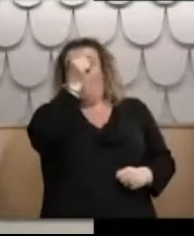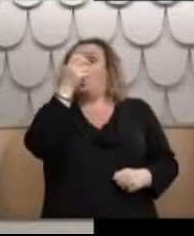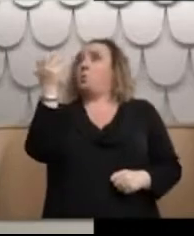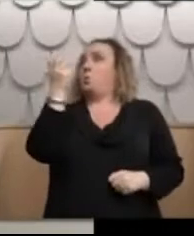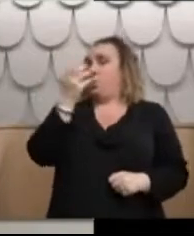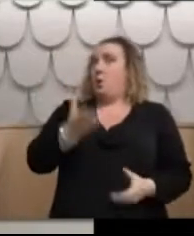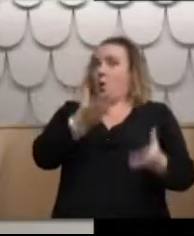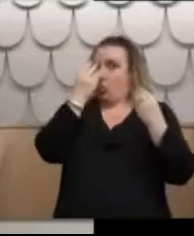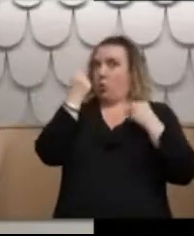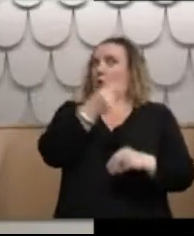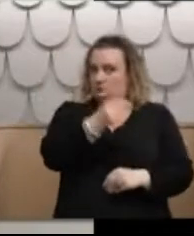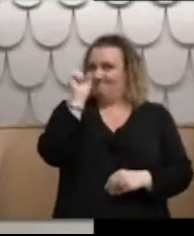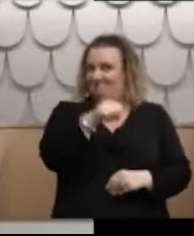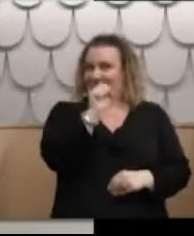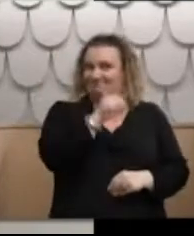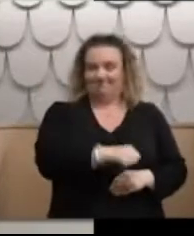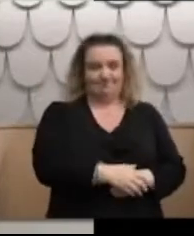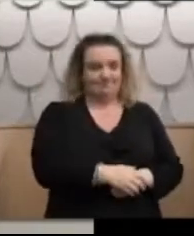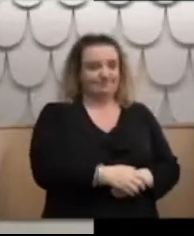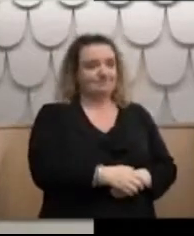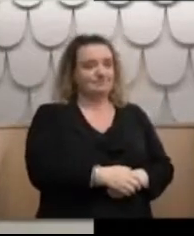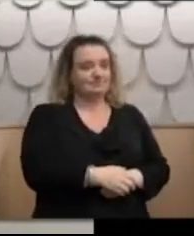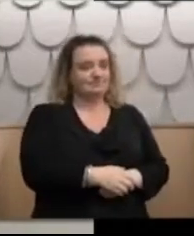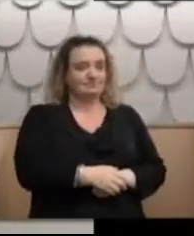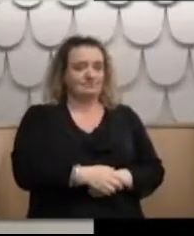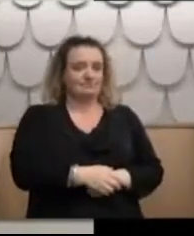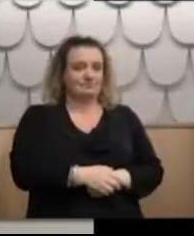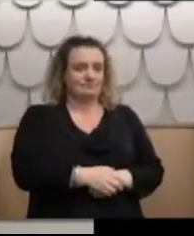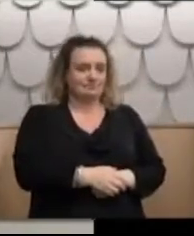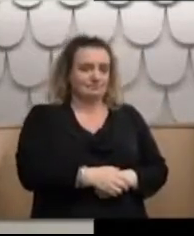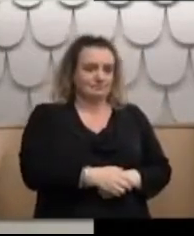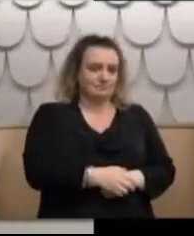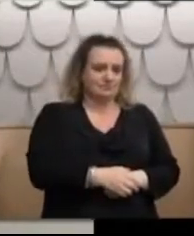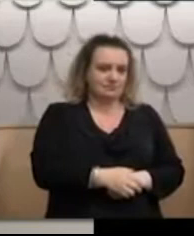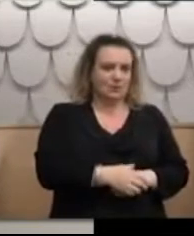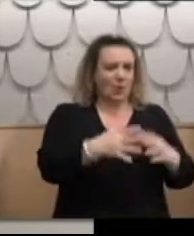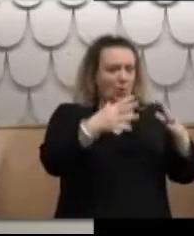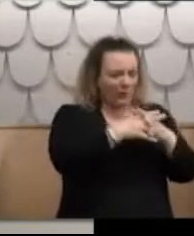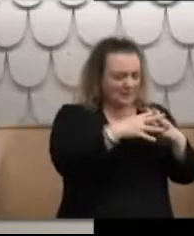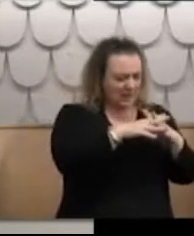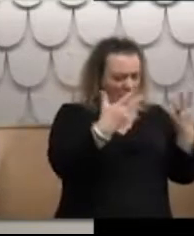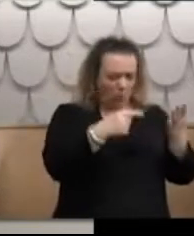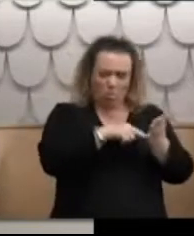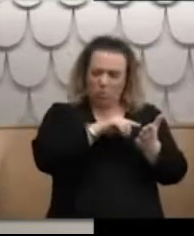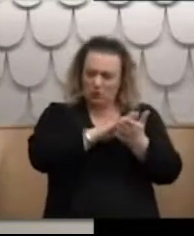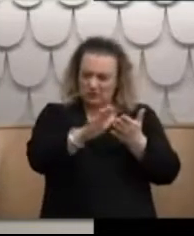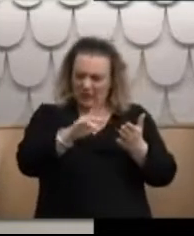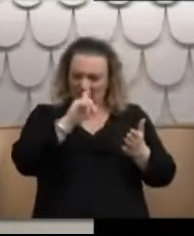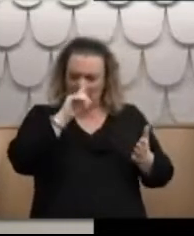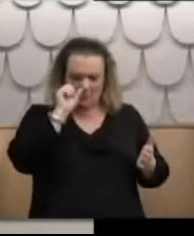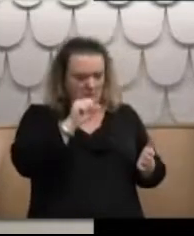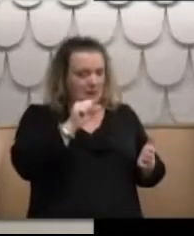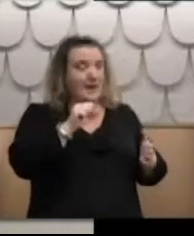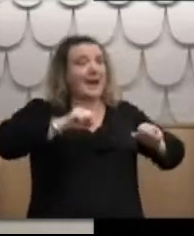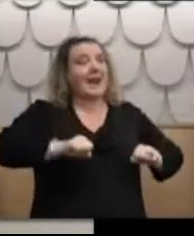afterwards. It was usually the Wednesday or Thursday when everybody would assemble in the